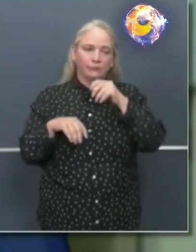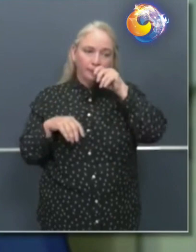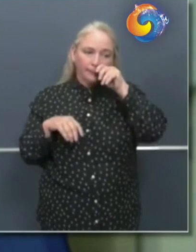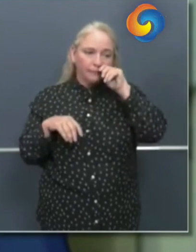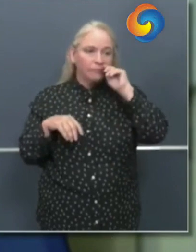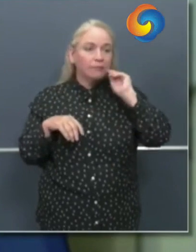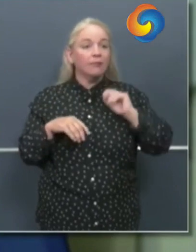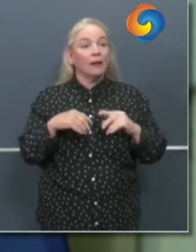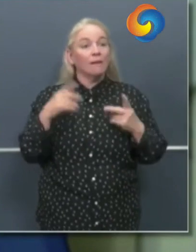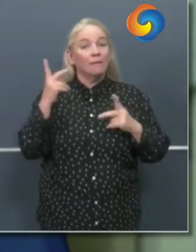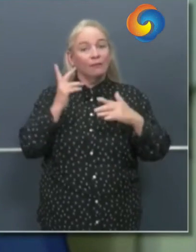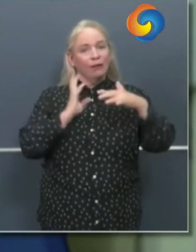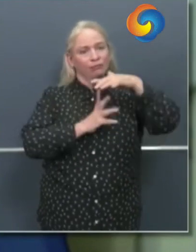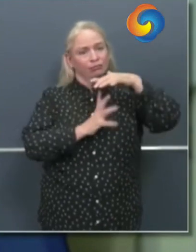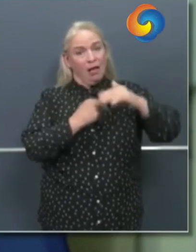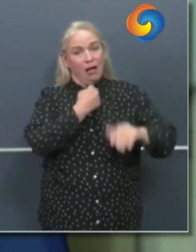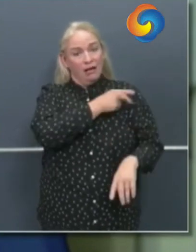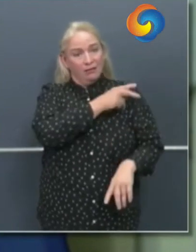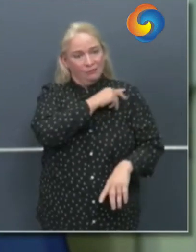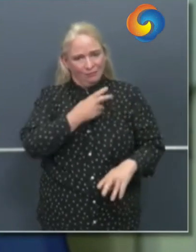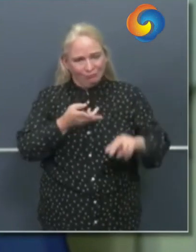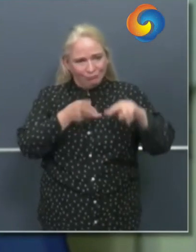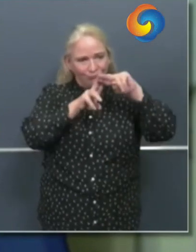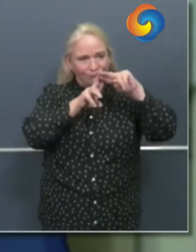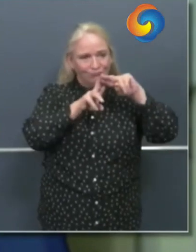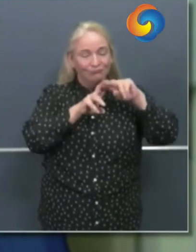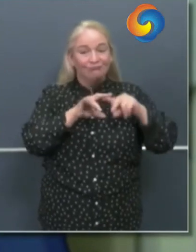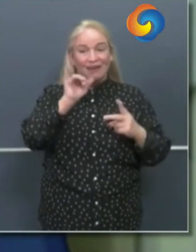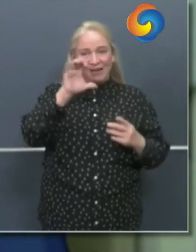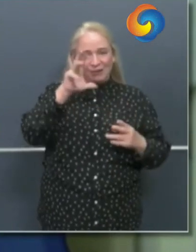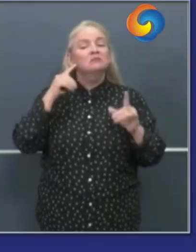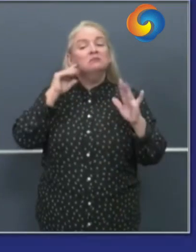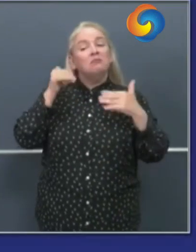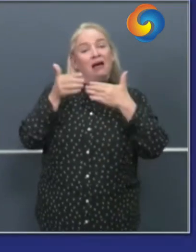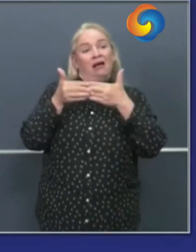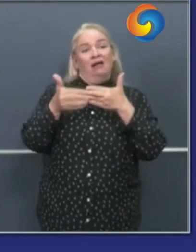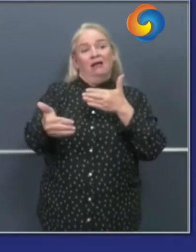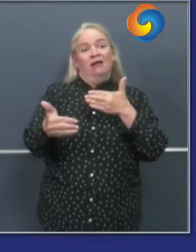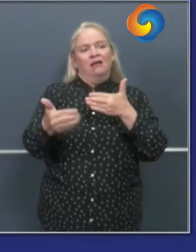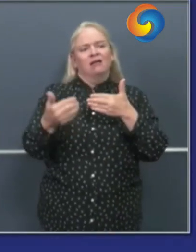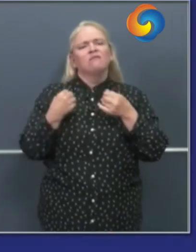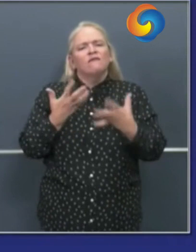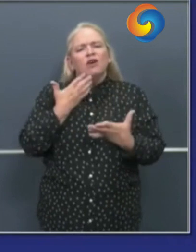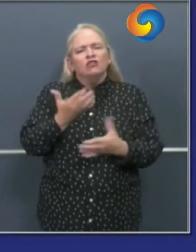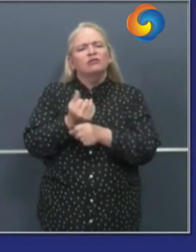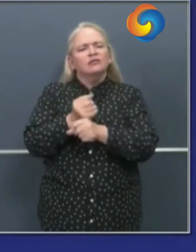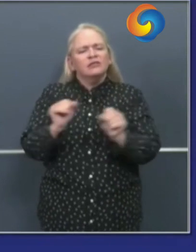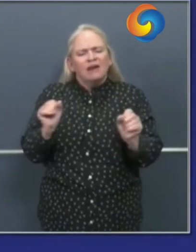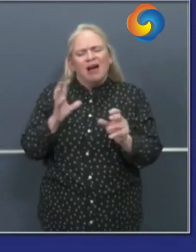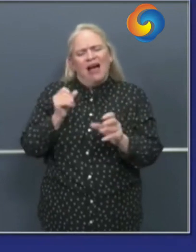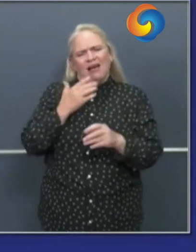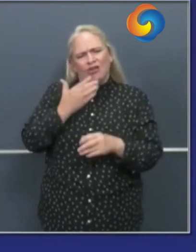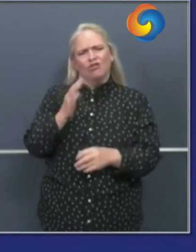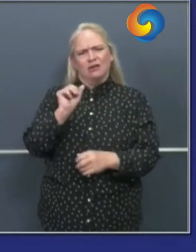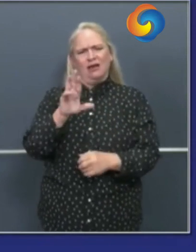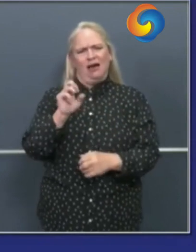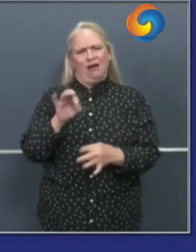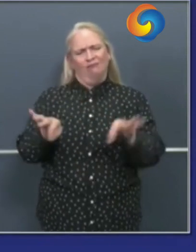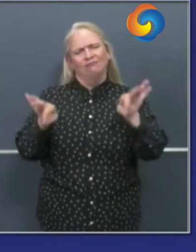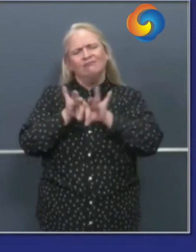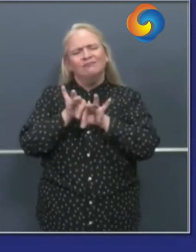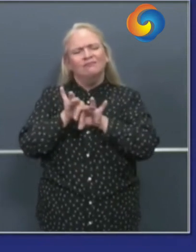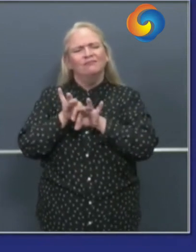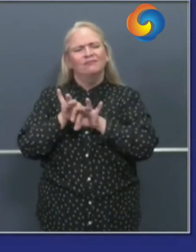ization rates and icu rates increasing in the state of california as we move forward on march 19th of this year